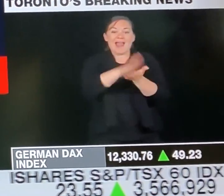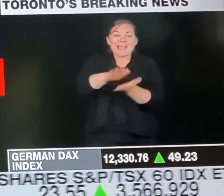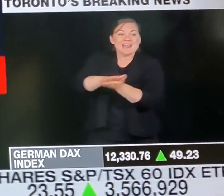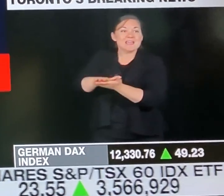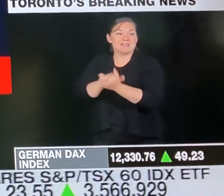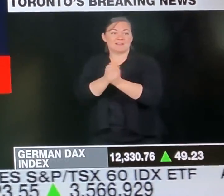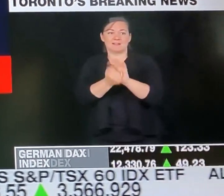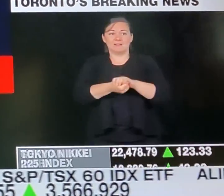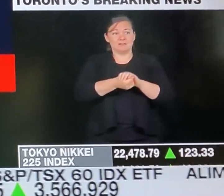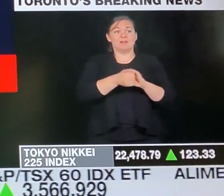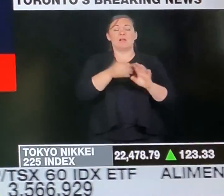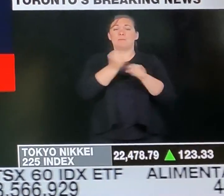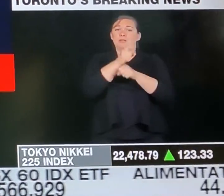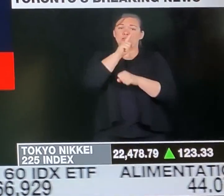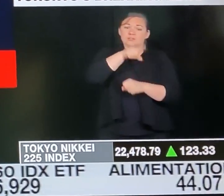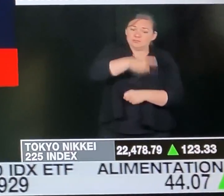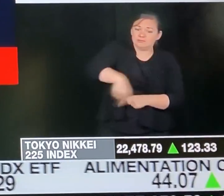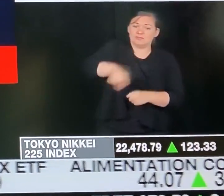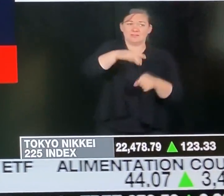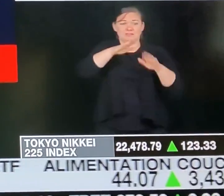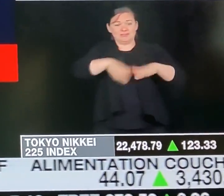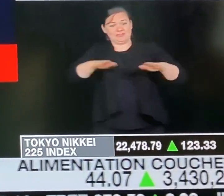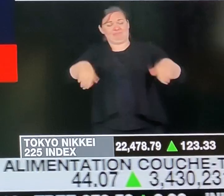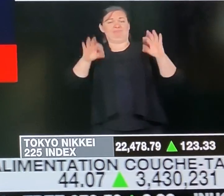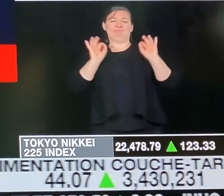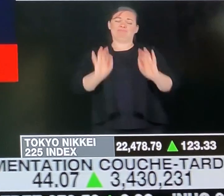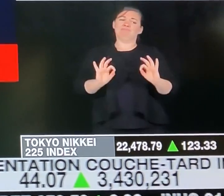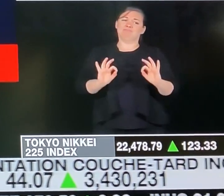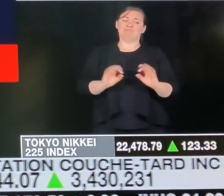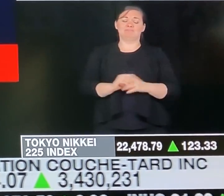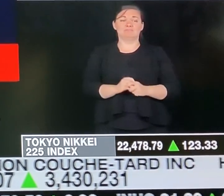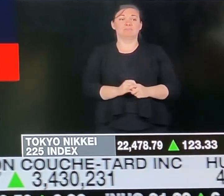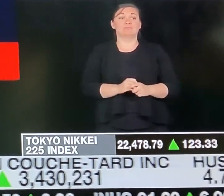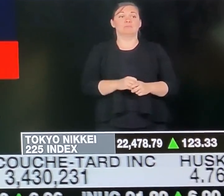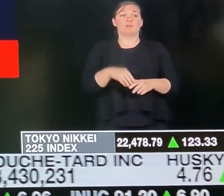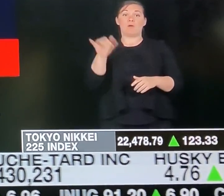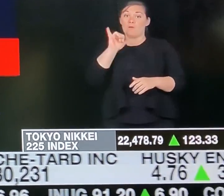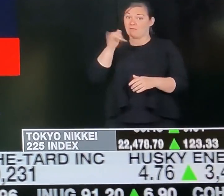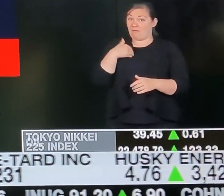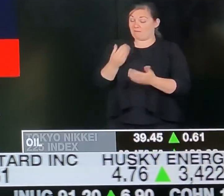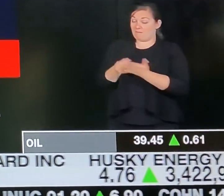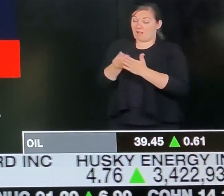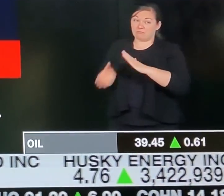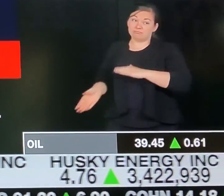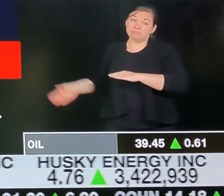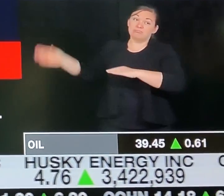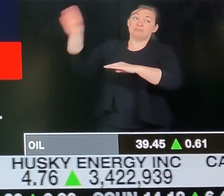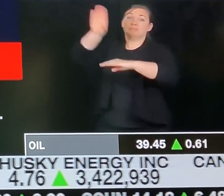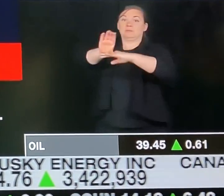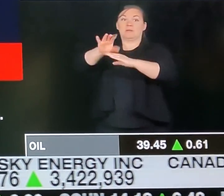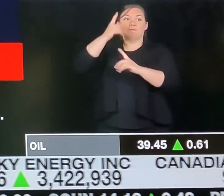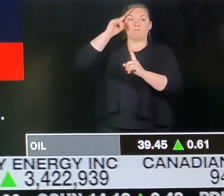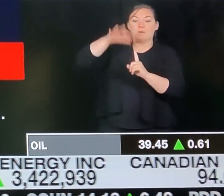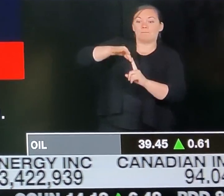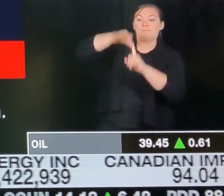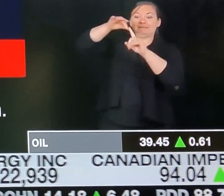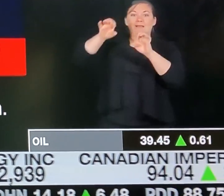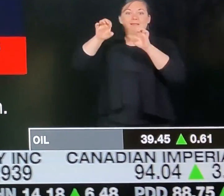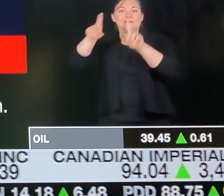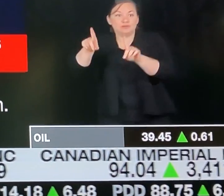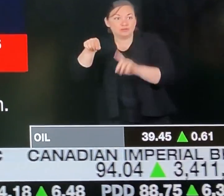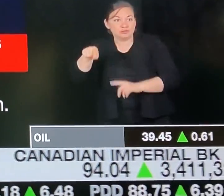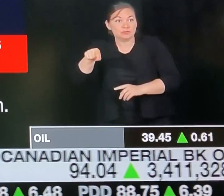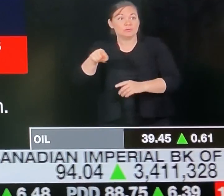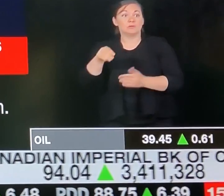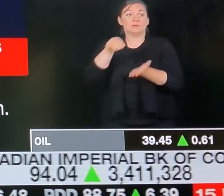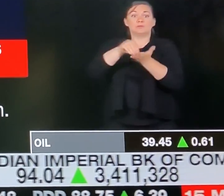communities and parents to develop these plans and implement them. You know, the next 75 days will be critical. So I'm asking all the parties to